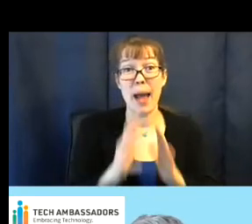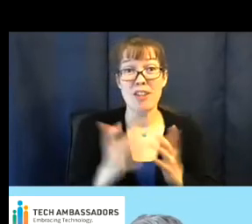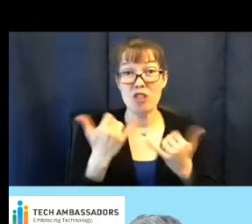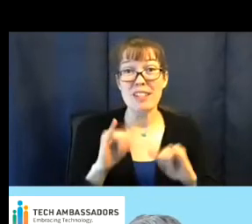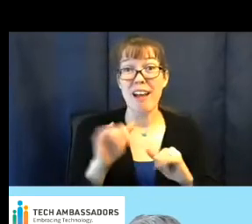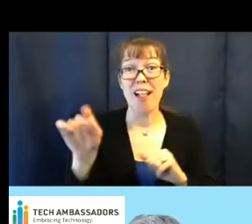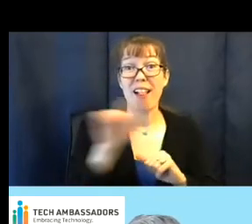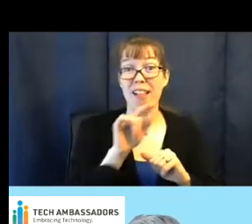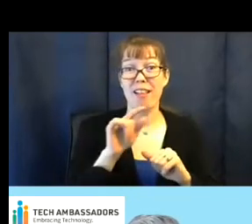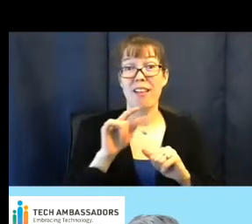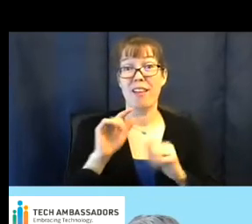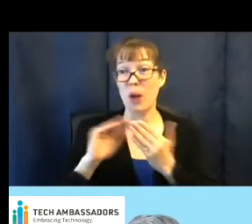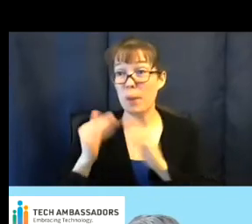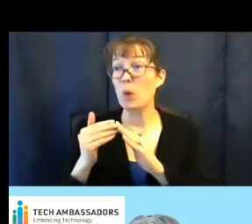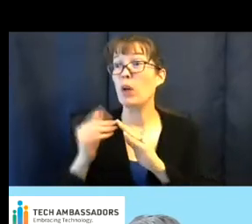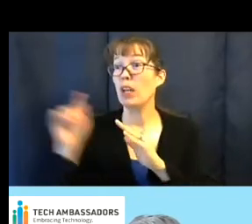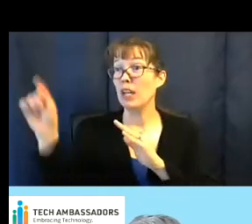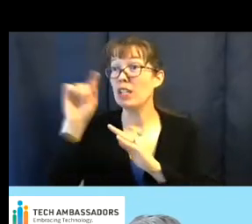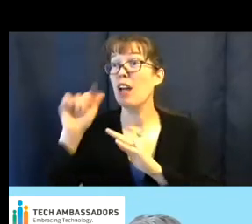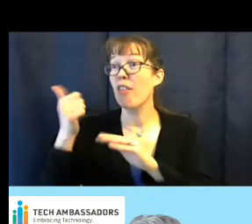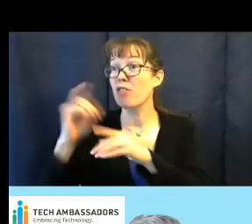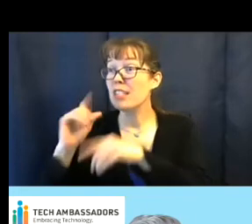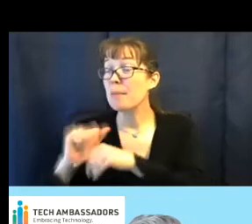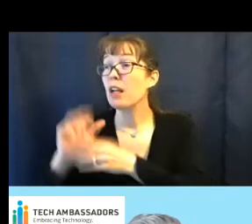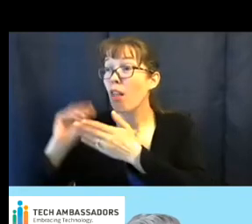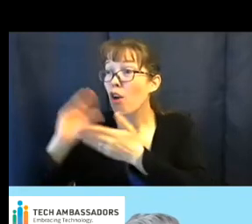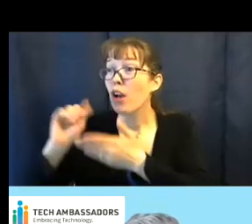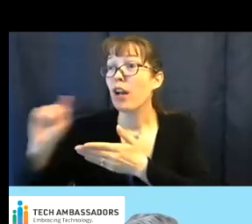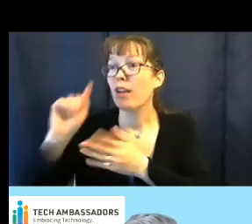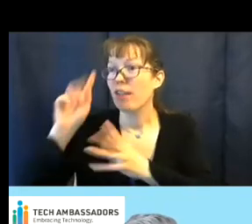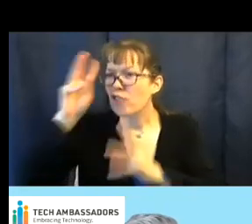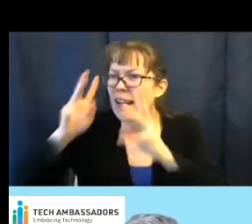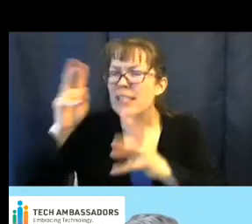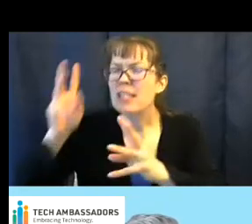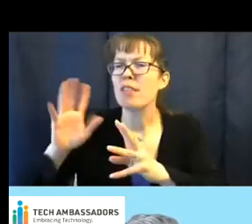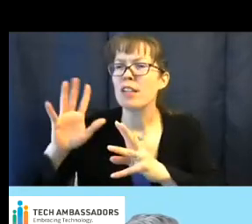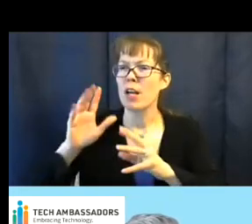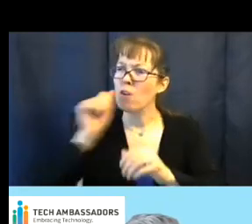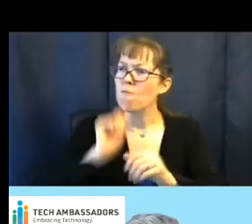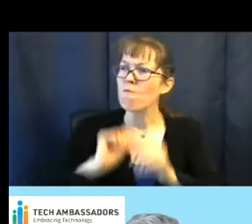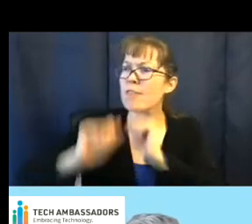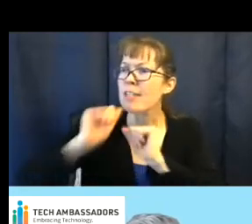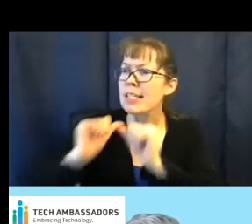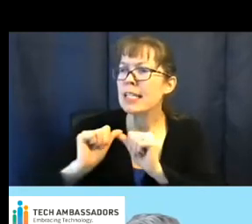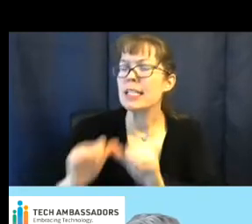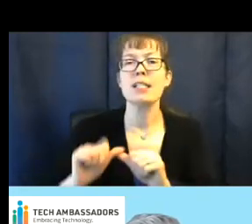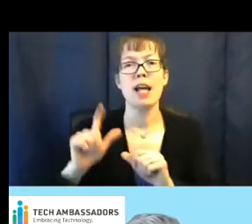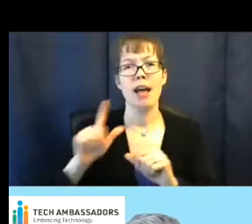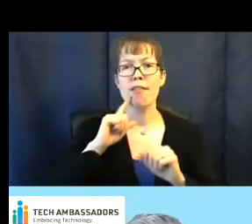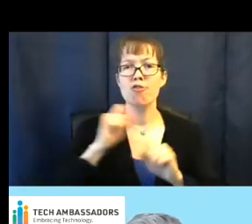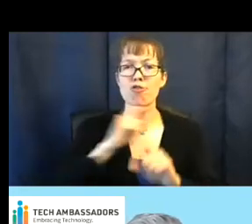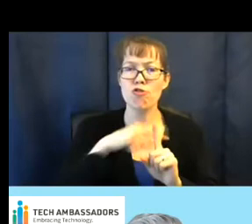community of other people with disabilities and just learning from their creativity and their resilience and their strength and how